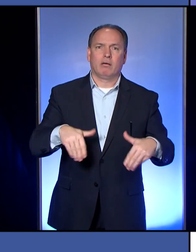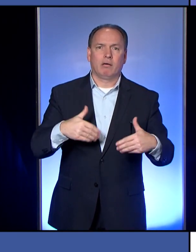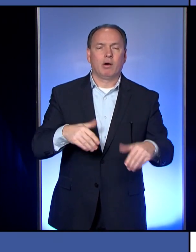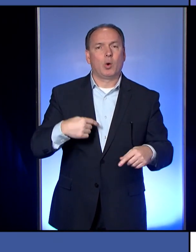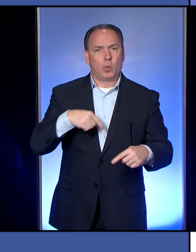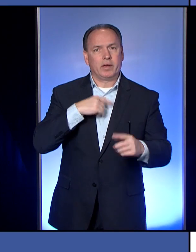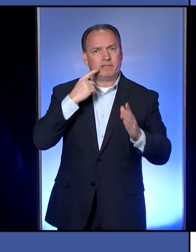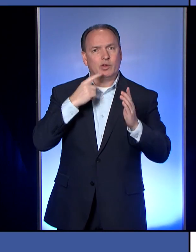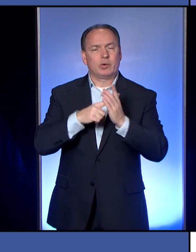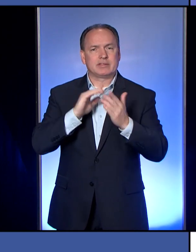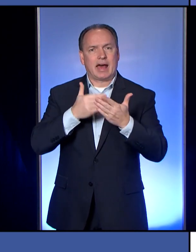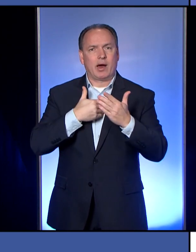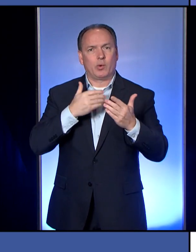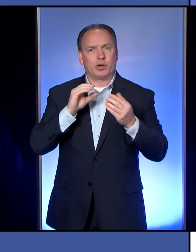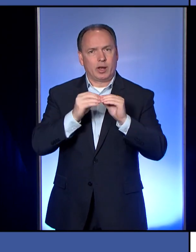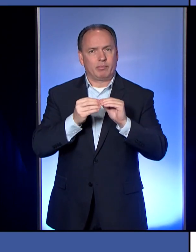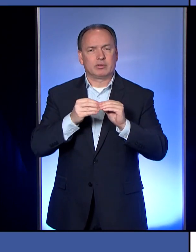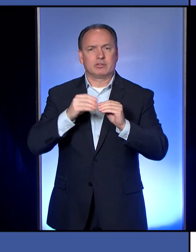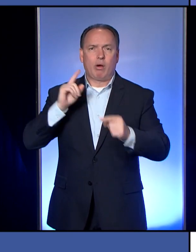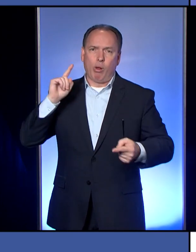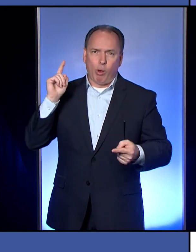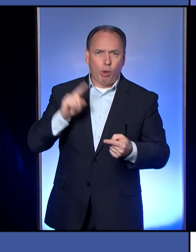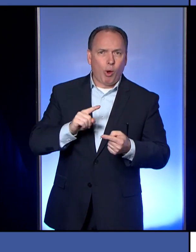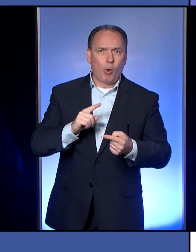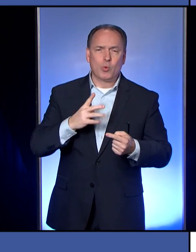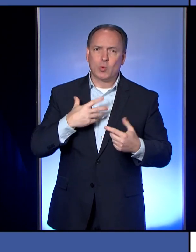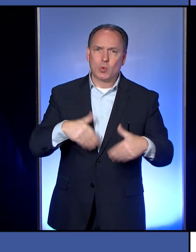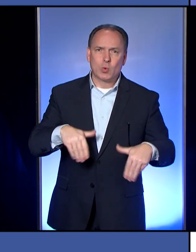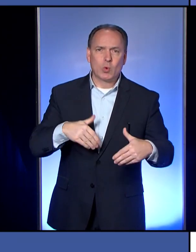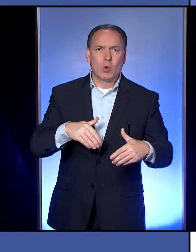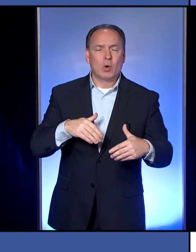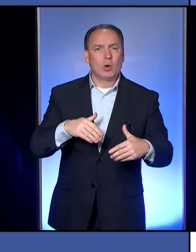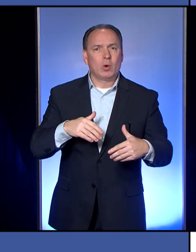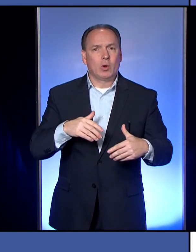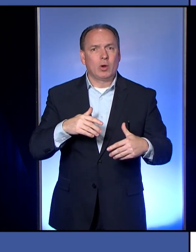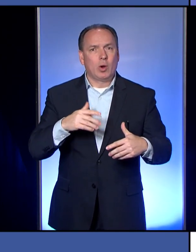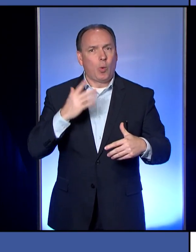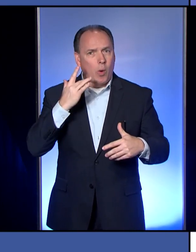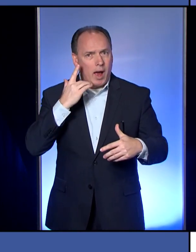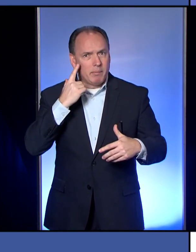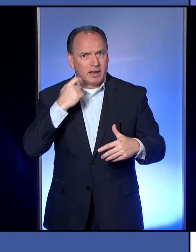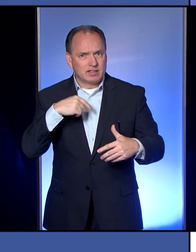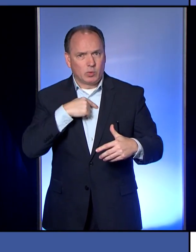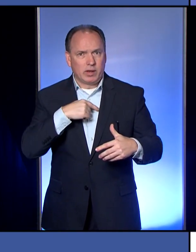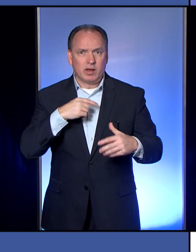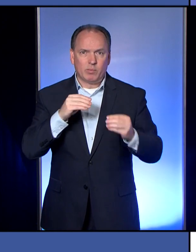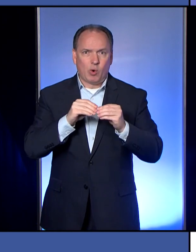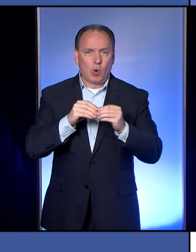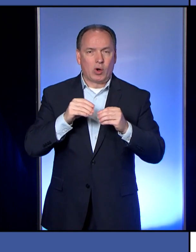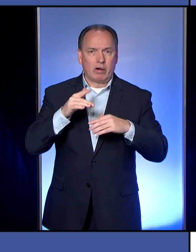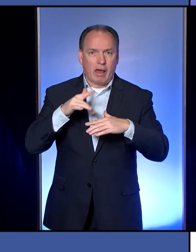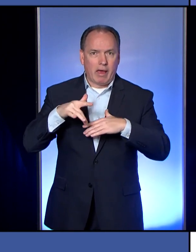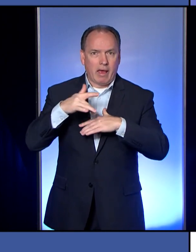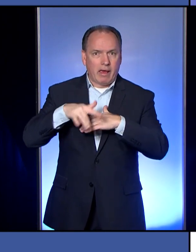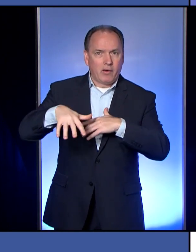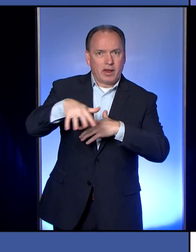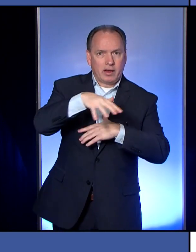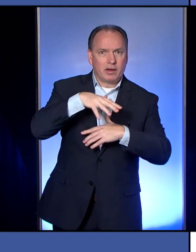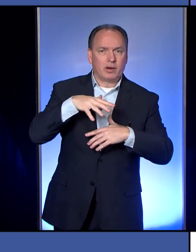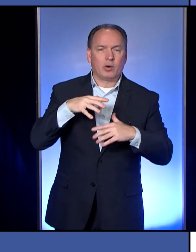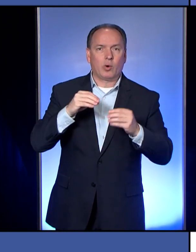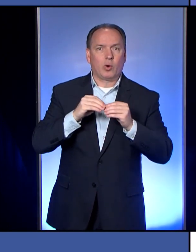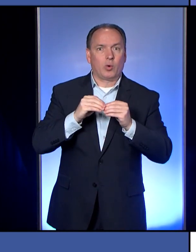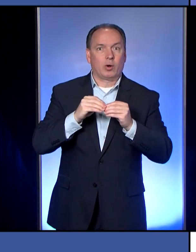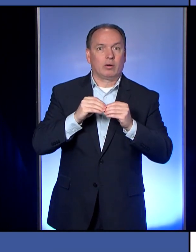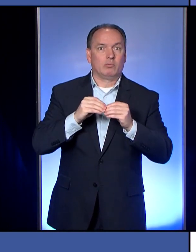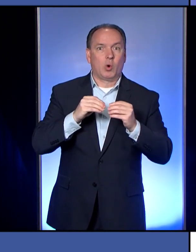why you think that is? Is it just that we got ahead of the curve? Is it that we're more spread out? Are we just a little bit behind these other metropolitan areas and there might be more coming our